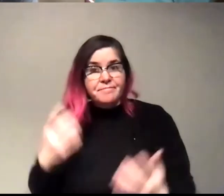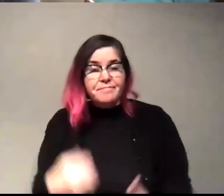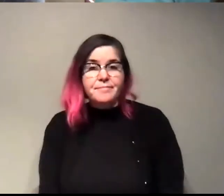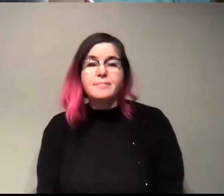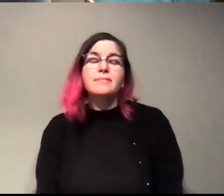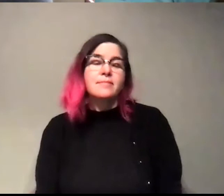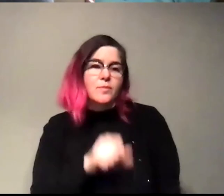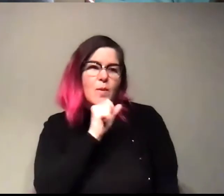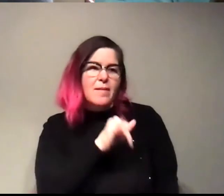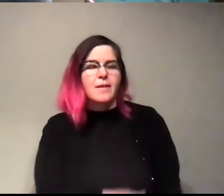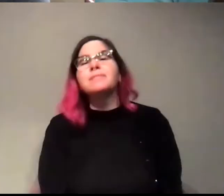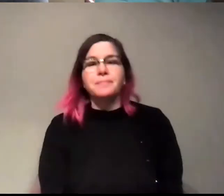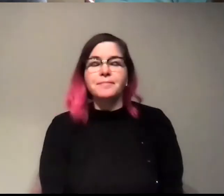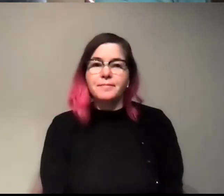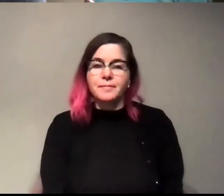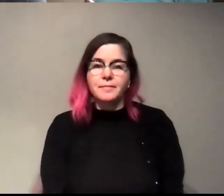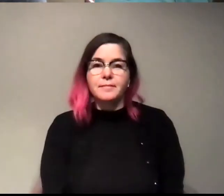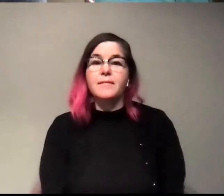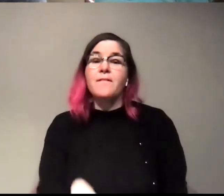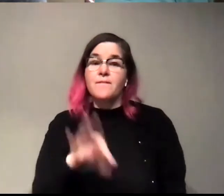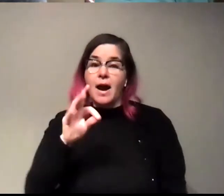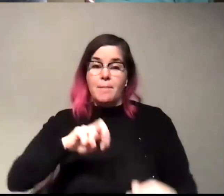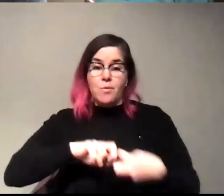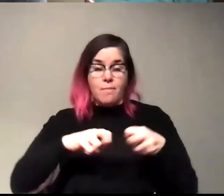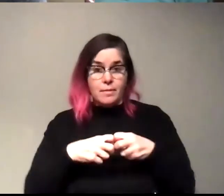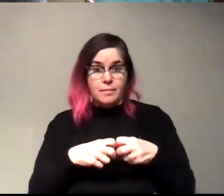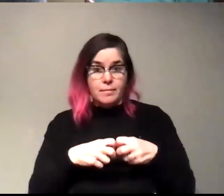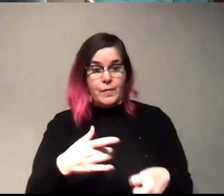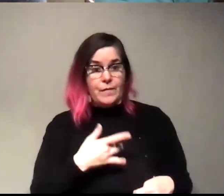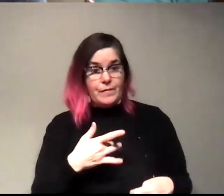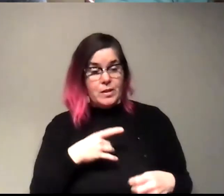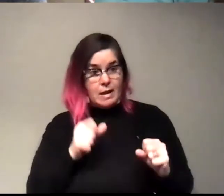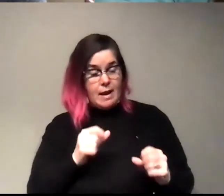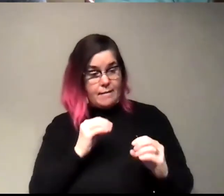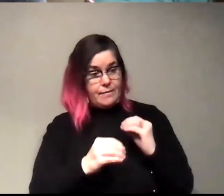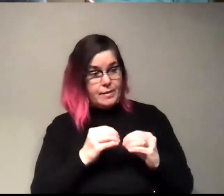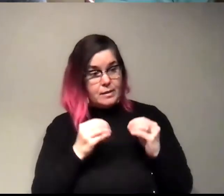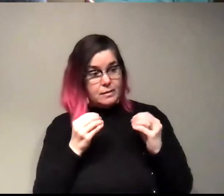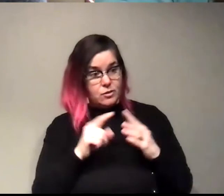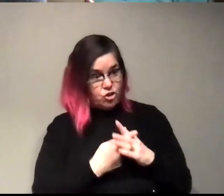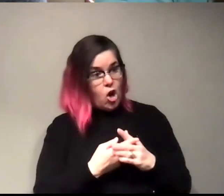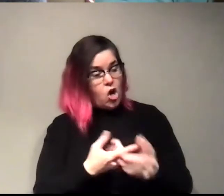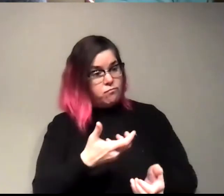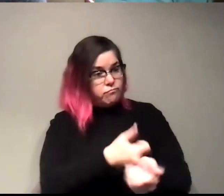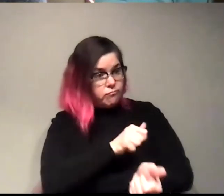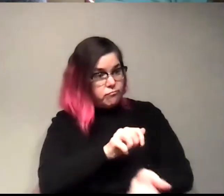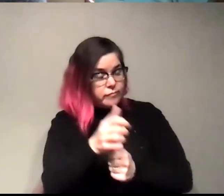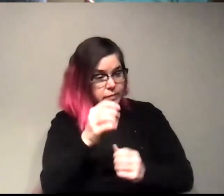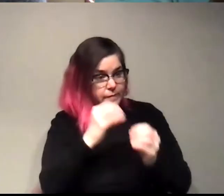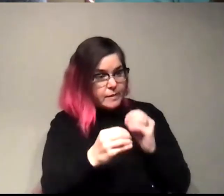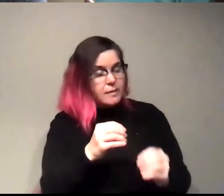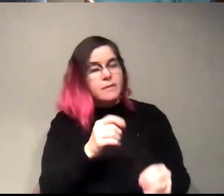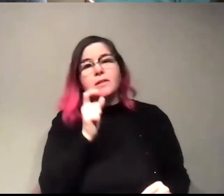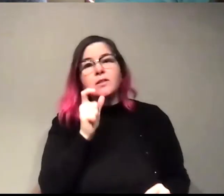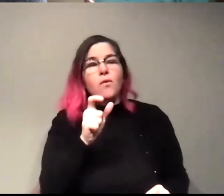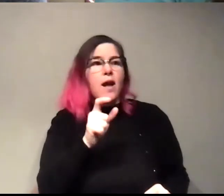love that. Yeah. Find a problem that you feel equipped to fix and start tackling it. You don't need to be the world's leading